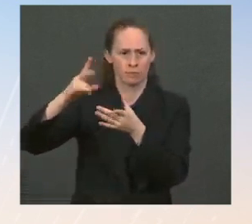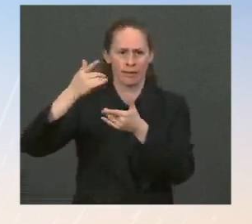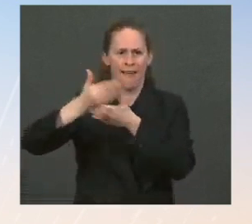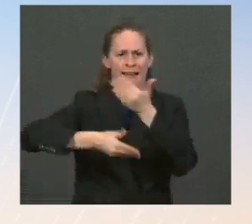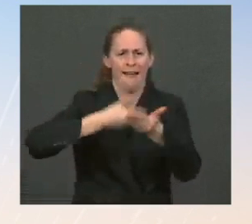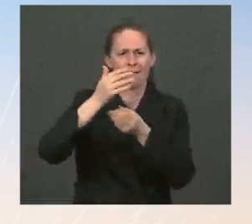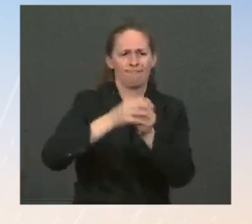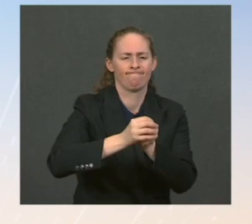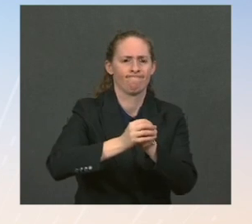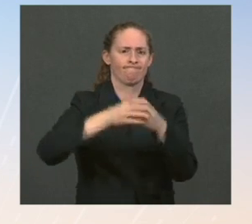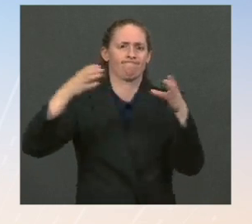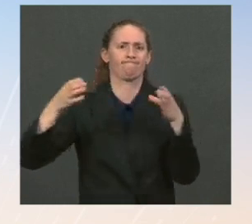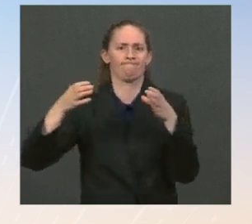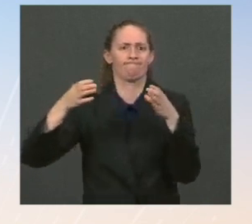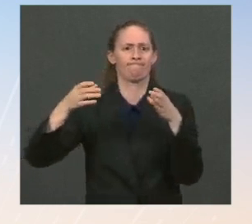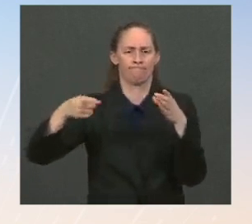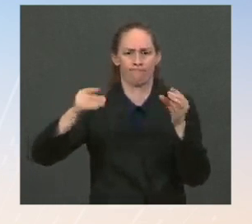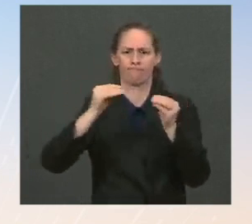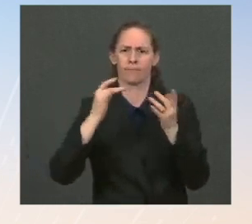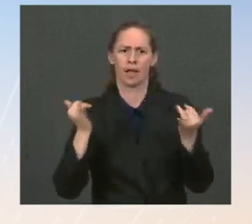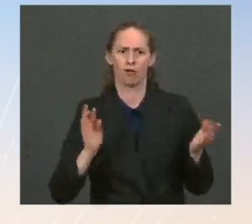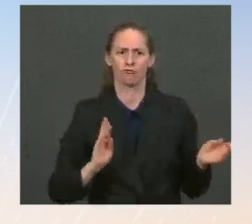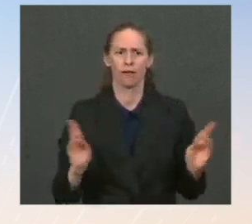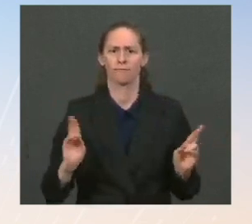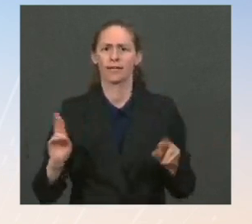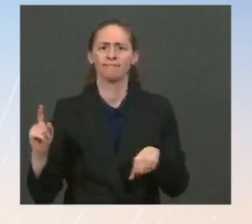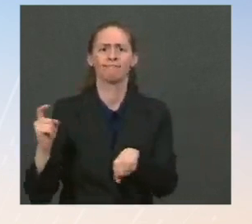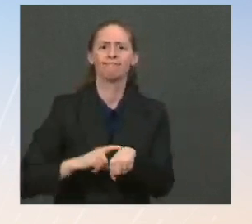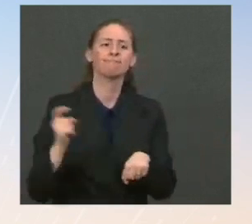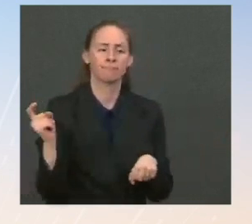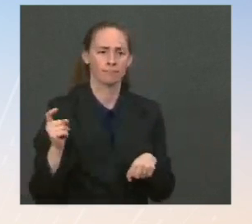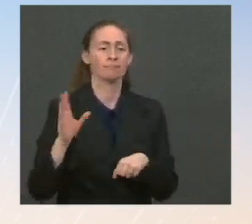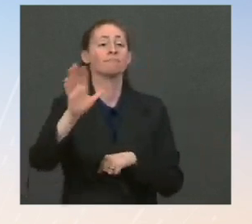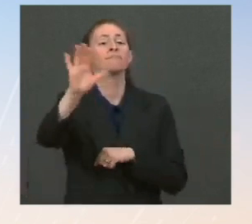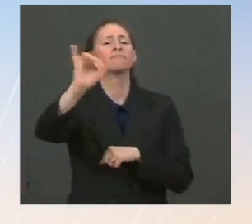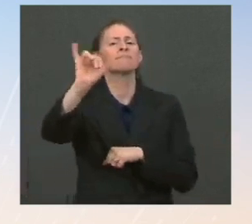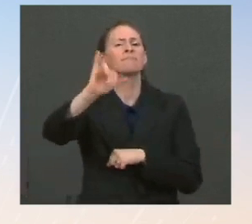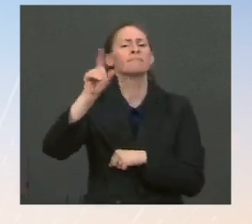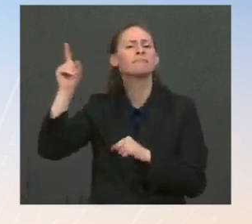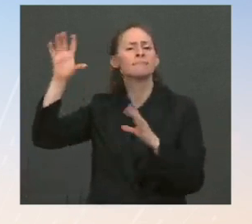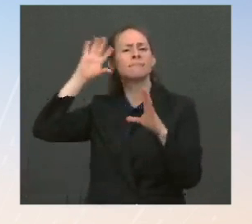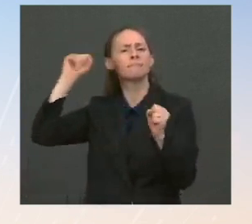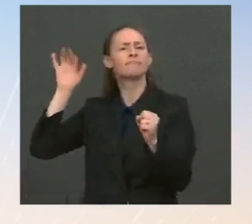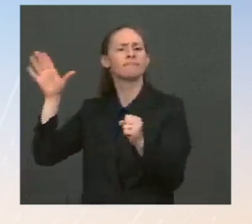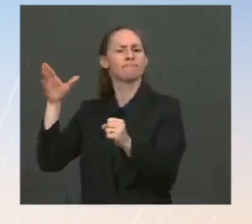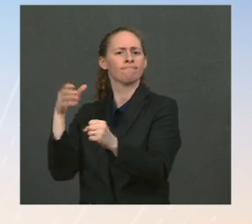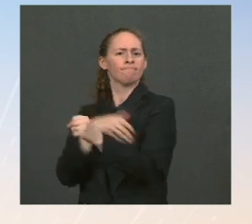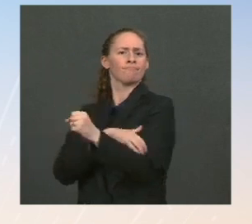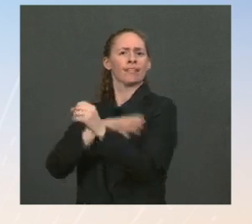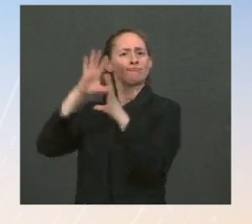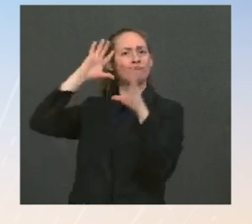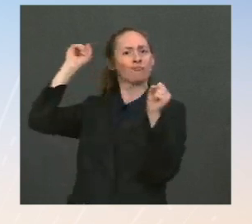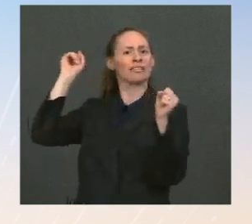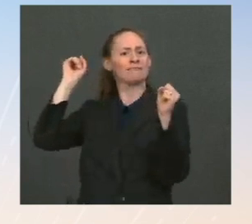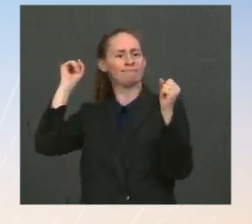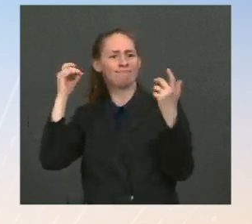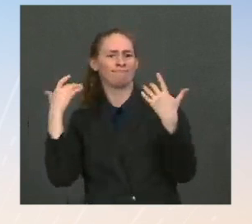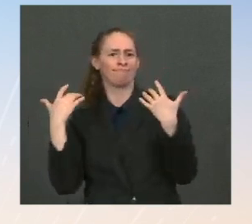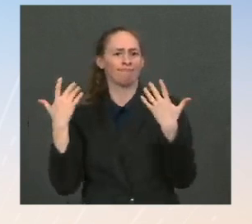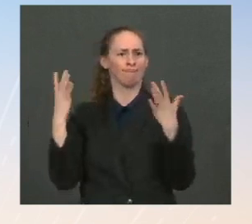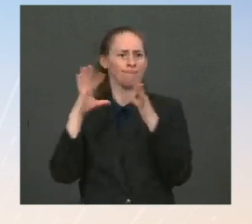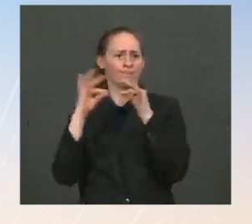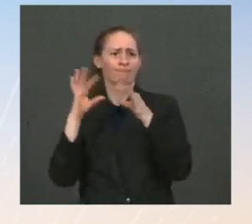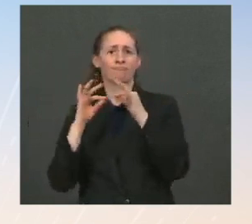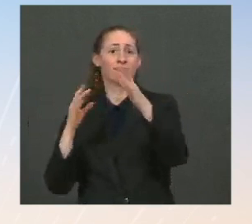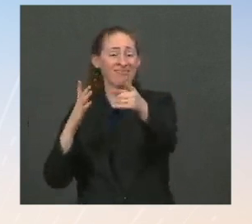request to lead the administration-wide effort using the bully pulpit and convening power of the White House. Look, you know, we are frustrated, just like